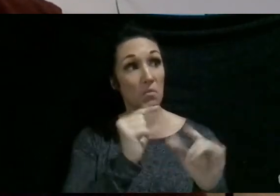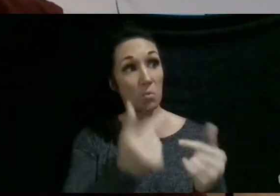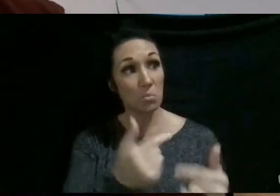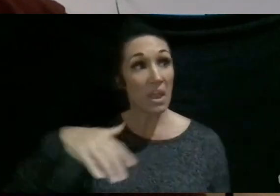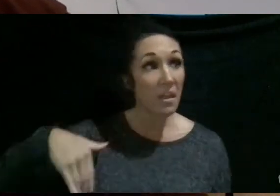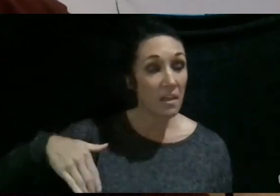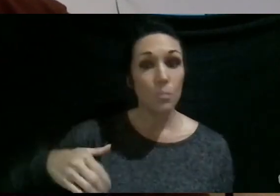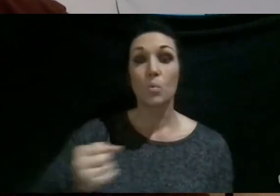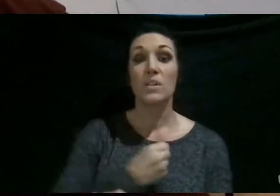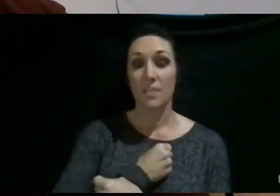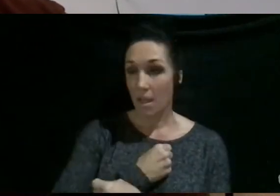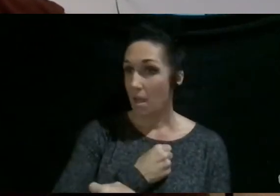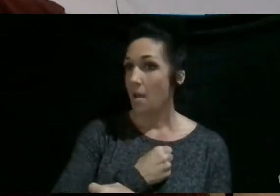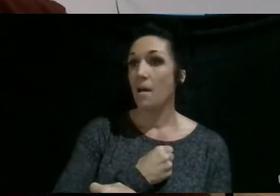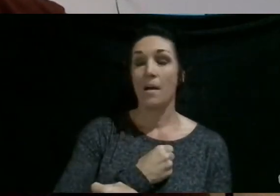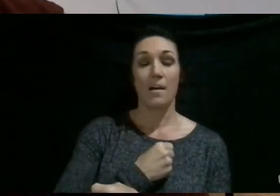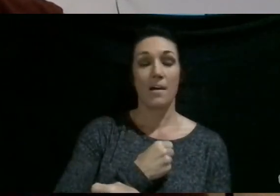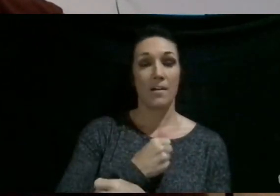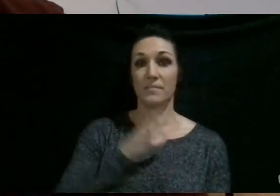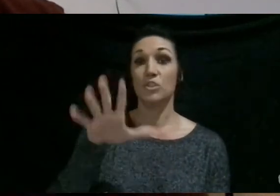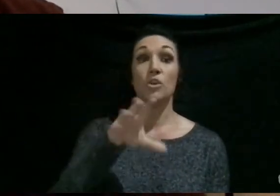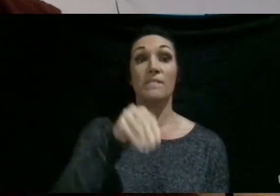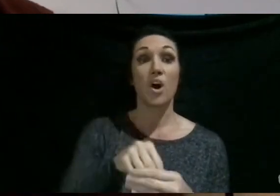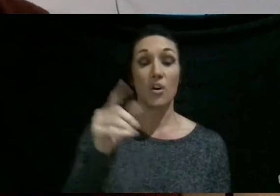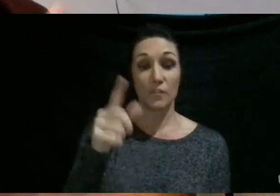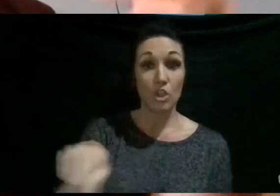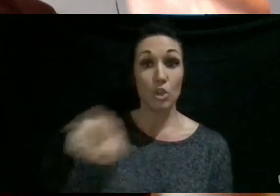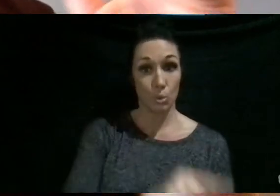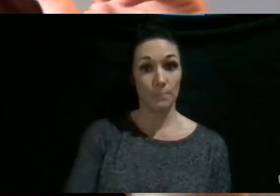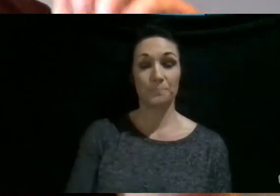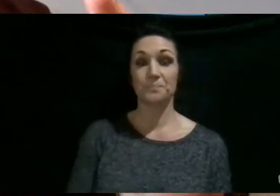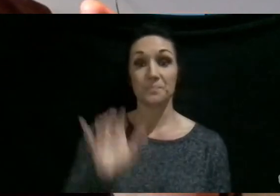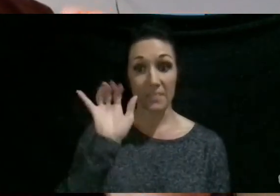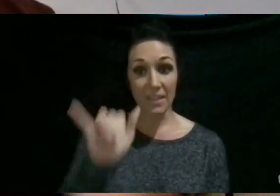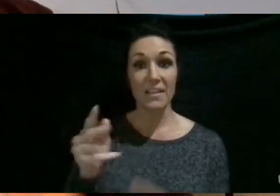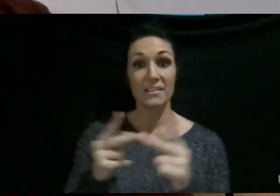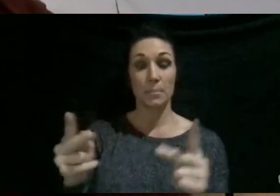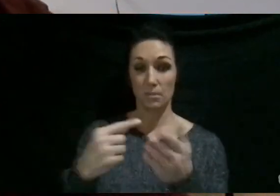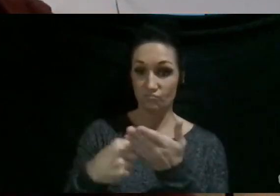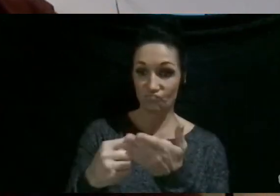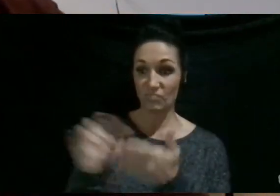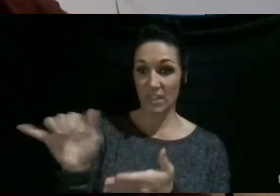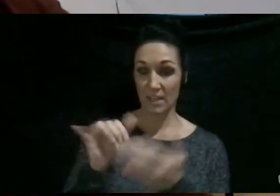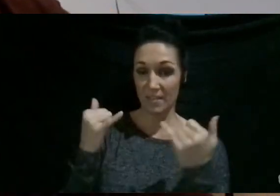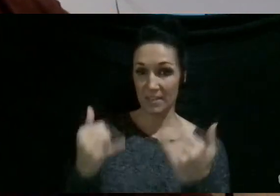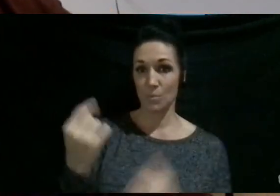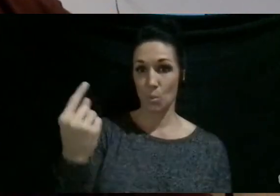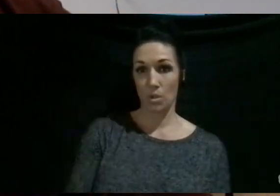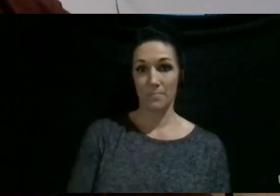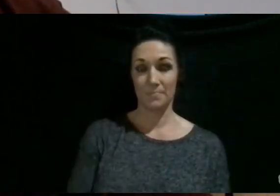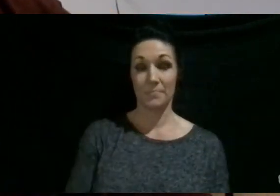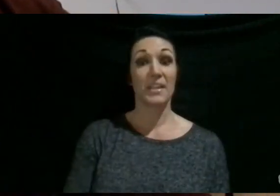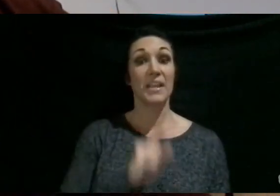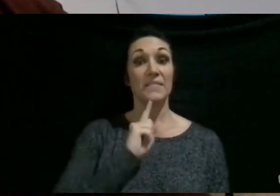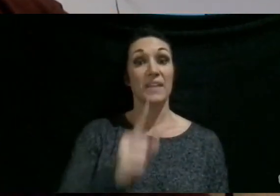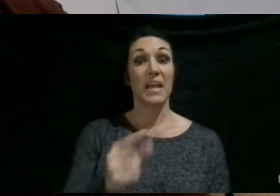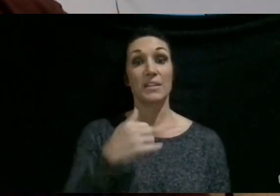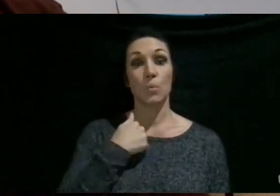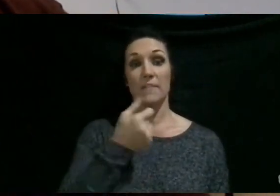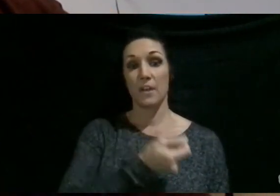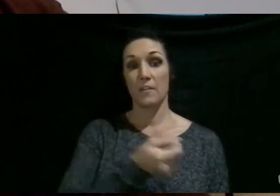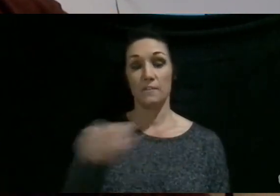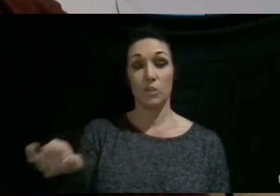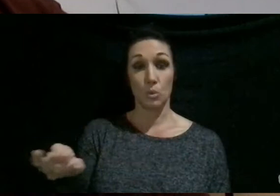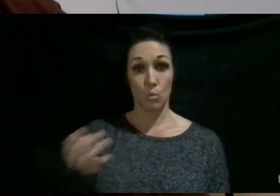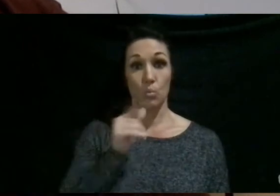we would love to get you in one of those groups, because that's a place where you get to have discussions, just like this one. In fact, we have a few